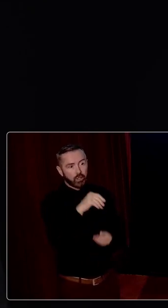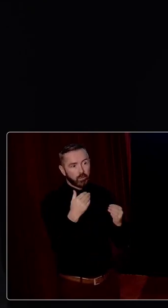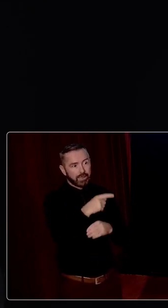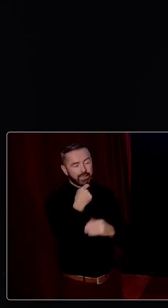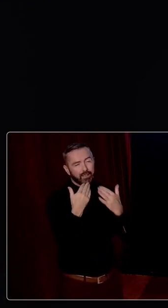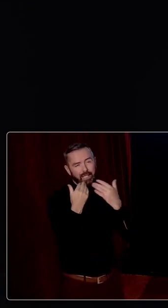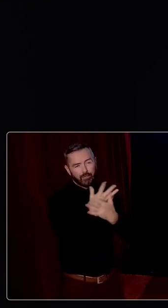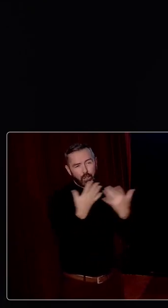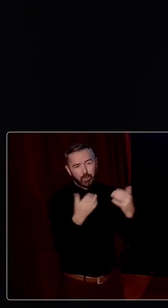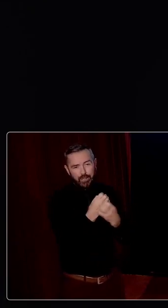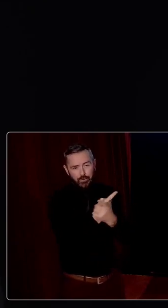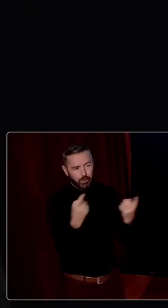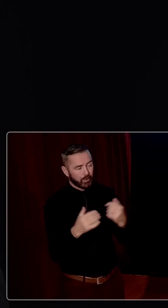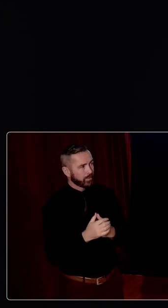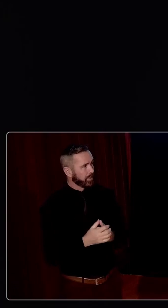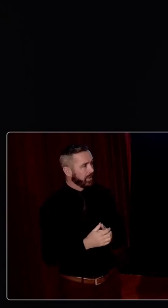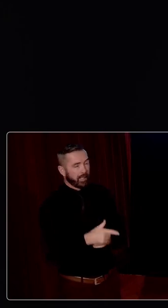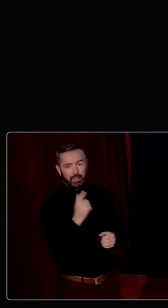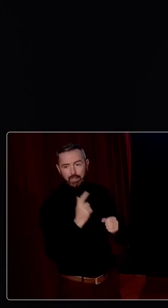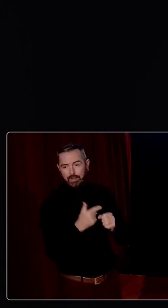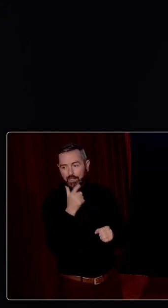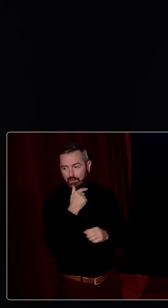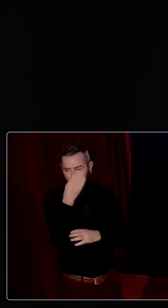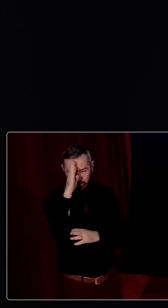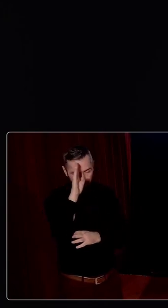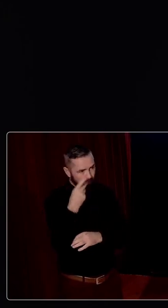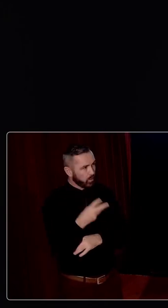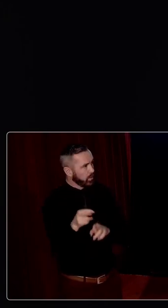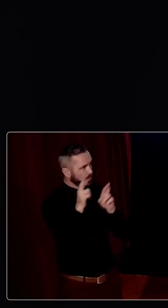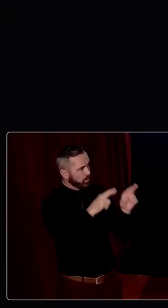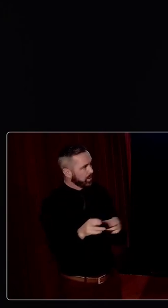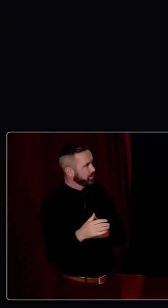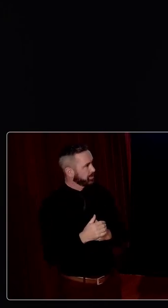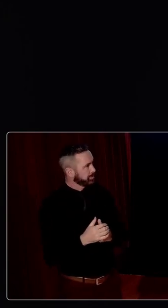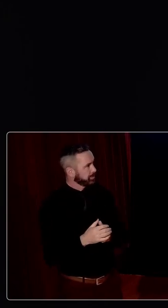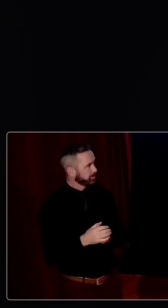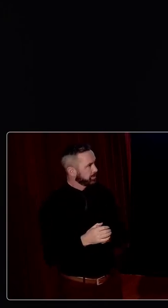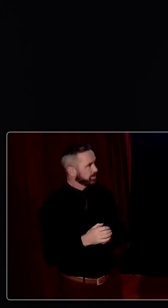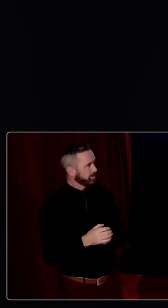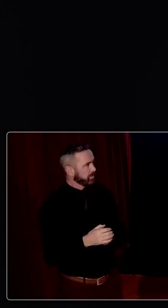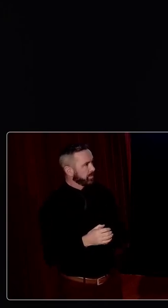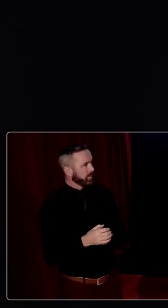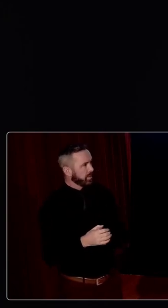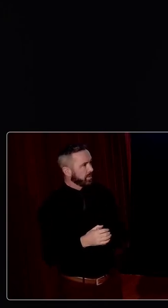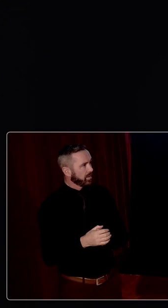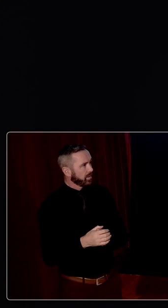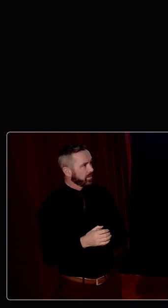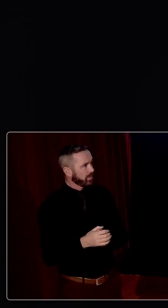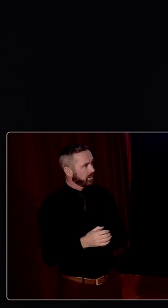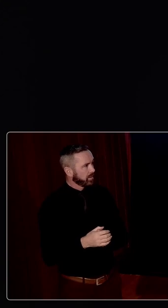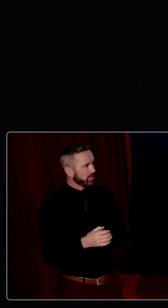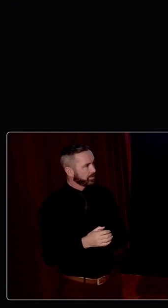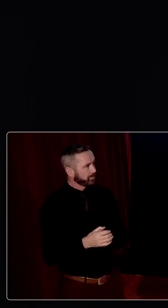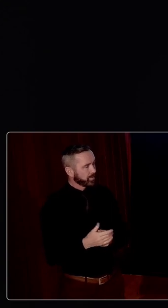saying, go rae meele moagaf galeir, az dhachrodh ar rinn a siibhan seo, For everything you did and what you heard here today, was wonderful and thank you very much. And